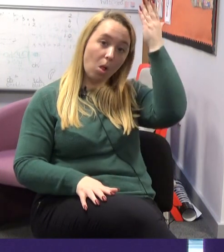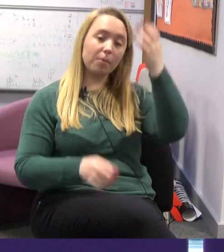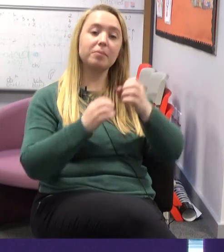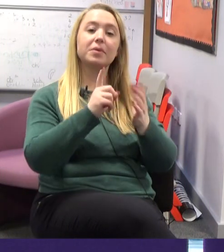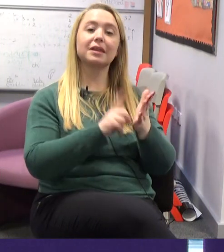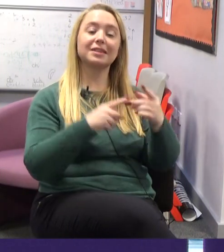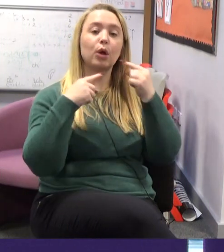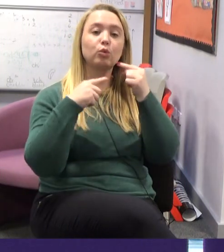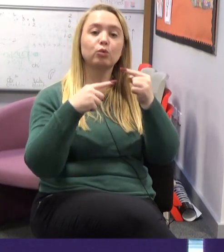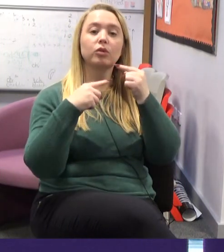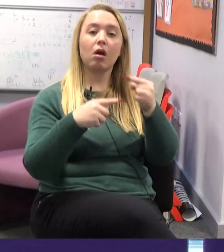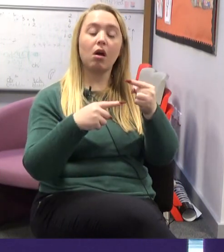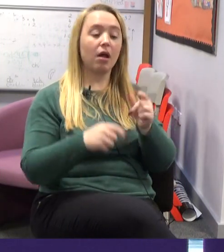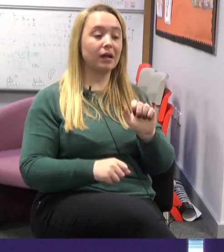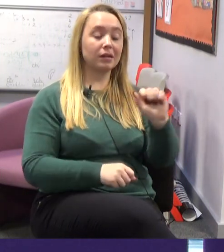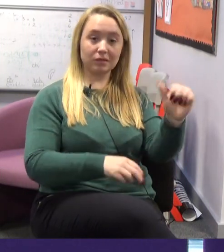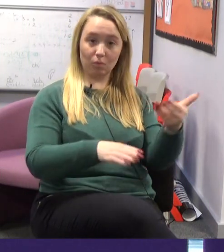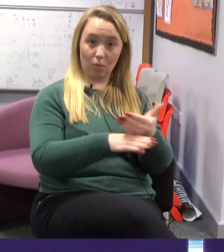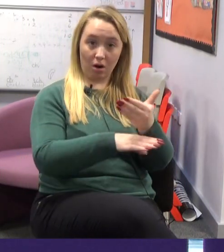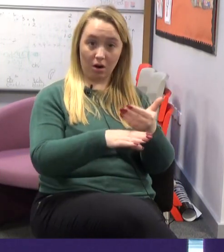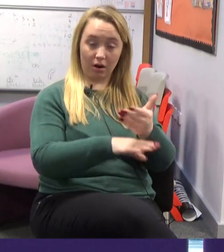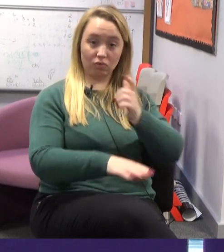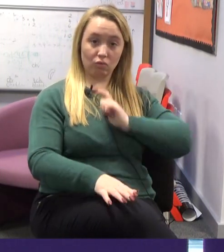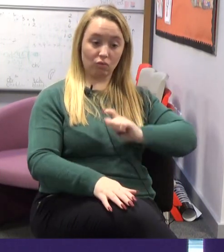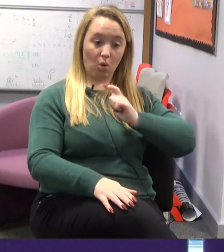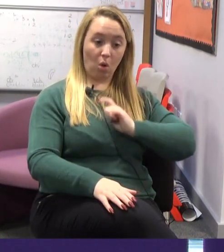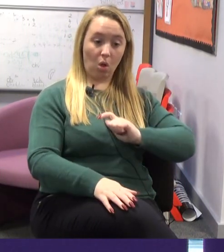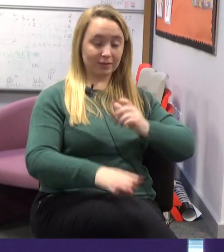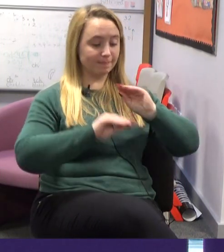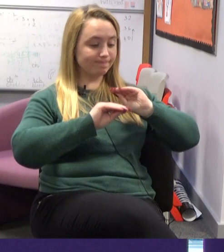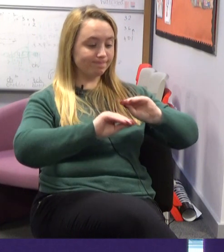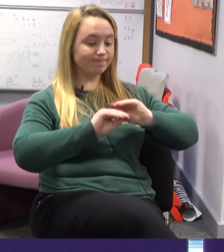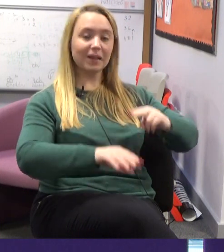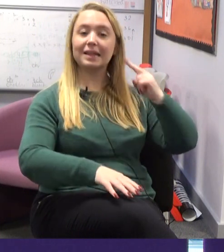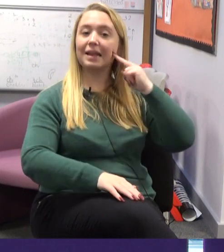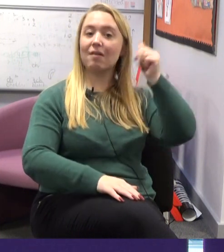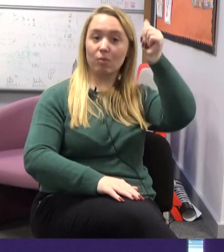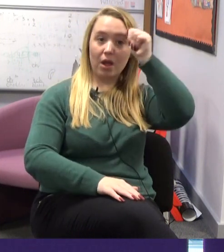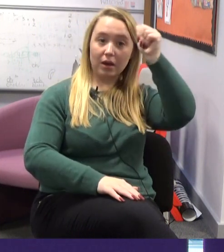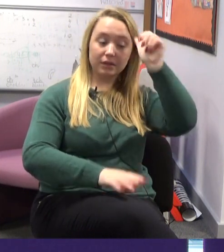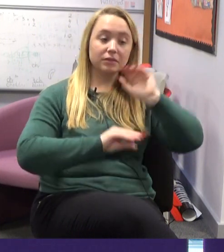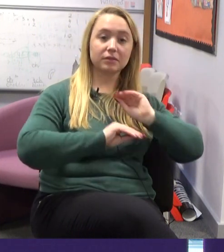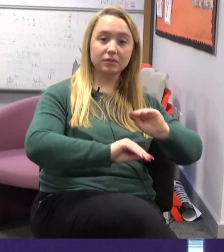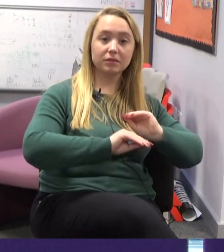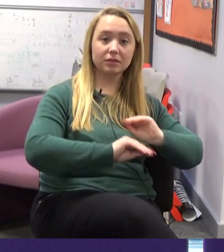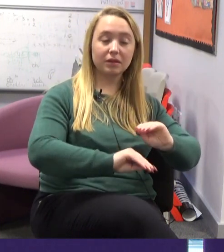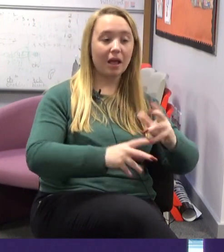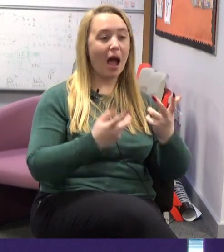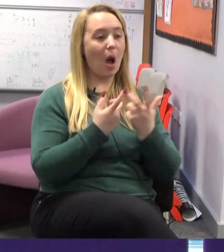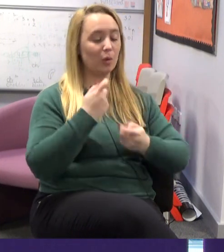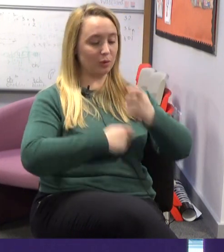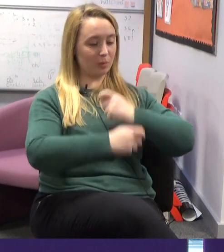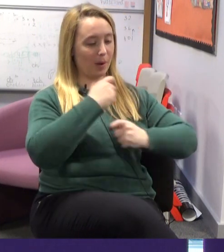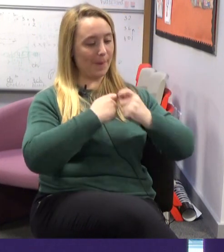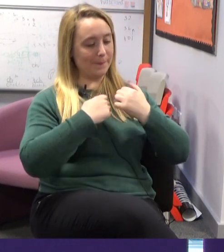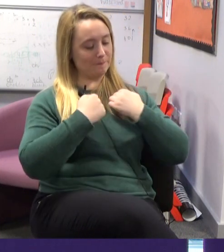Part of that teaching that Paul our BSL tutor does in the class is also about teaching them